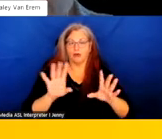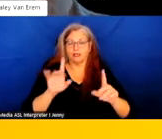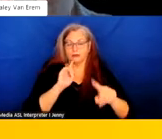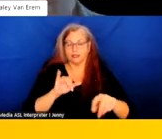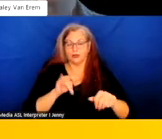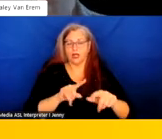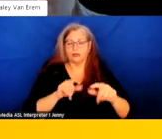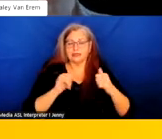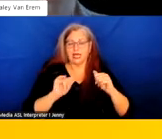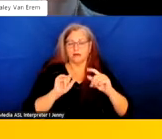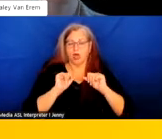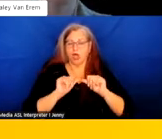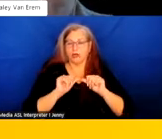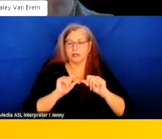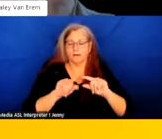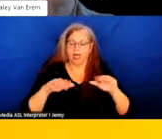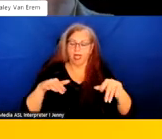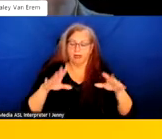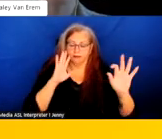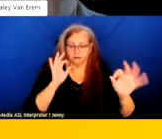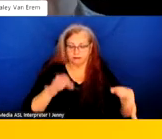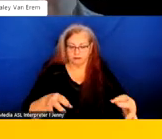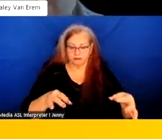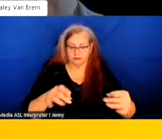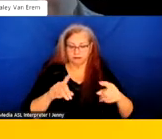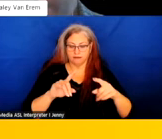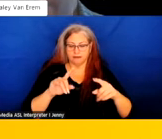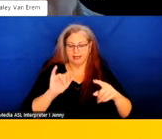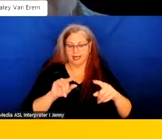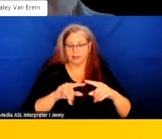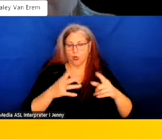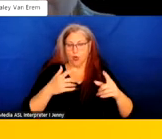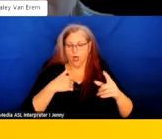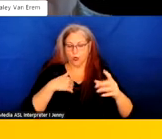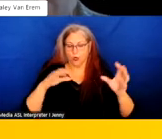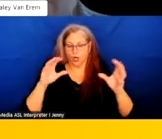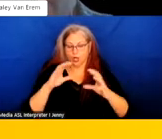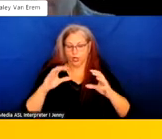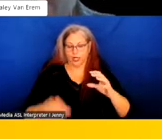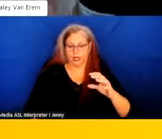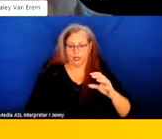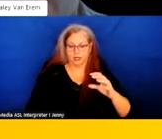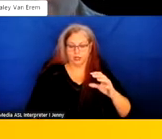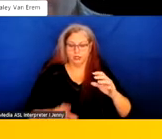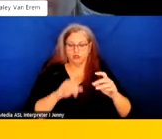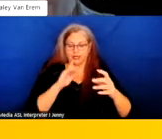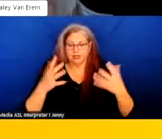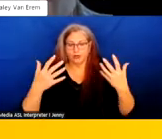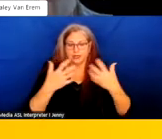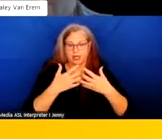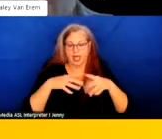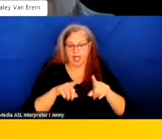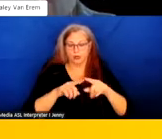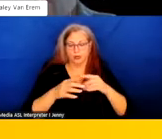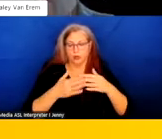ongoing and we haven't, we haven't made any determinations there, but that's really what we're looking at there. And it's really in line with what everyone has been talking